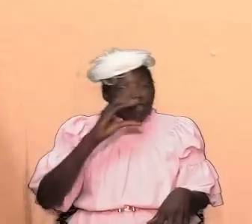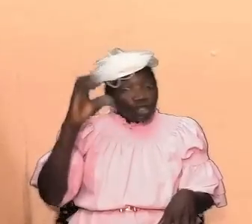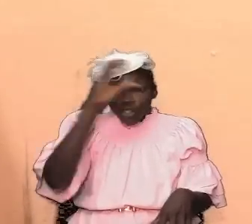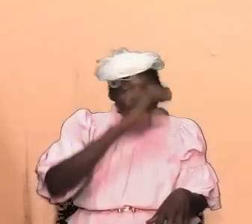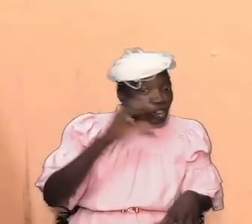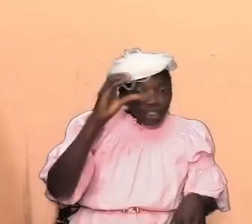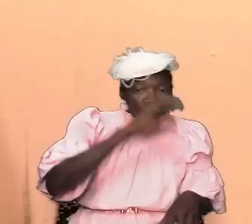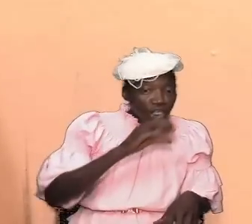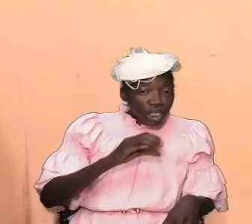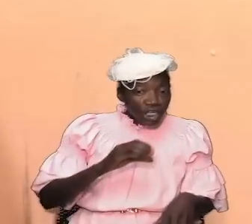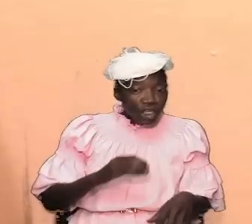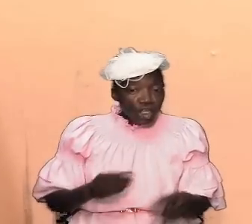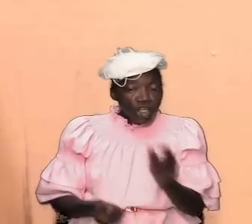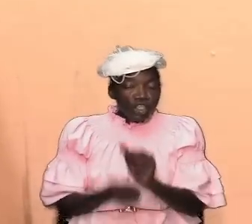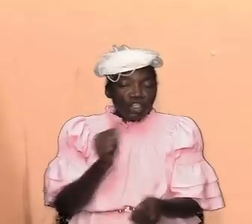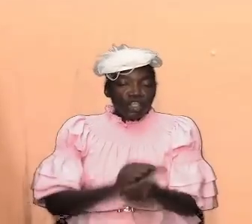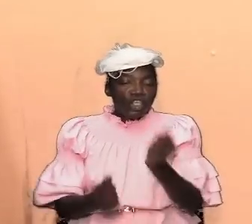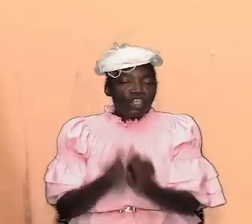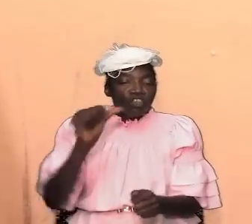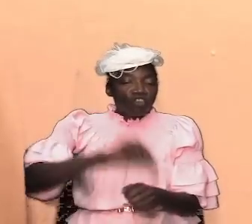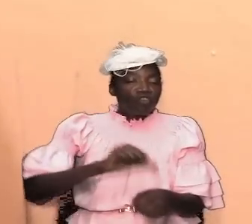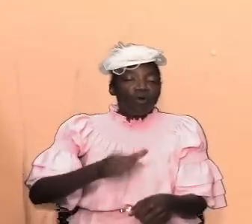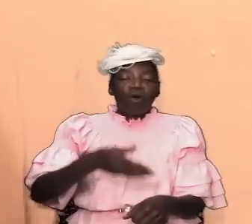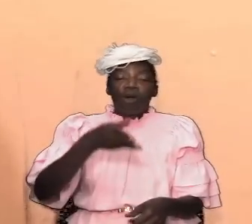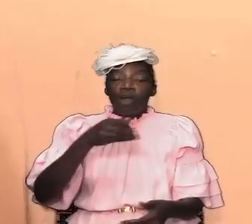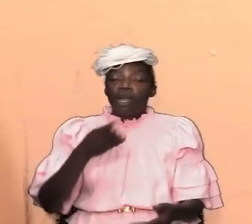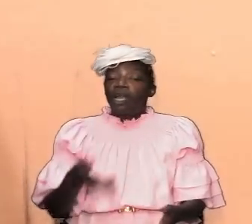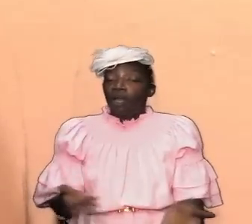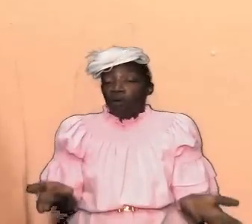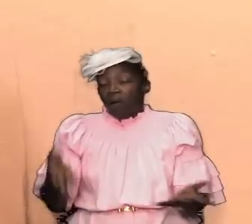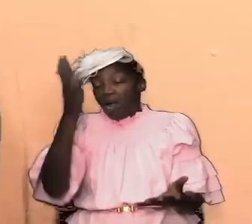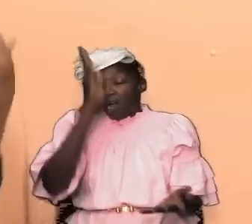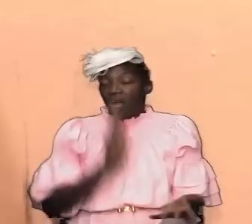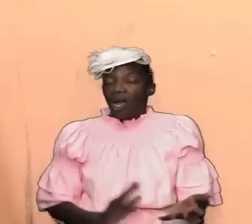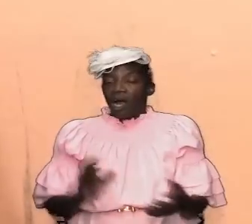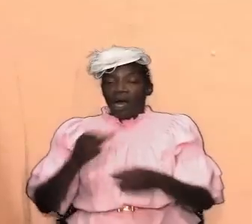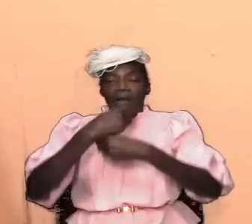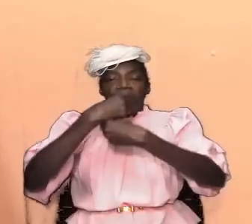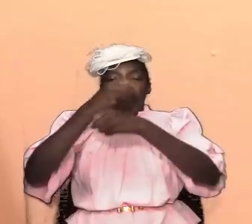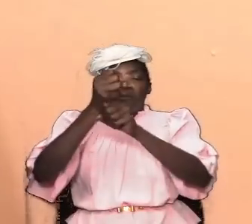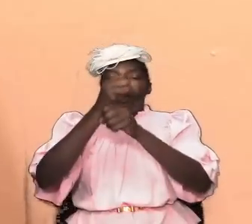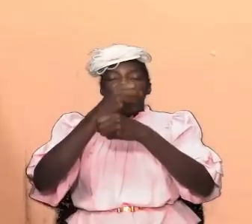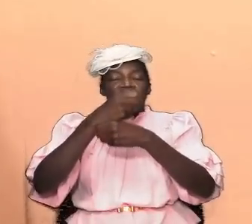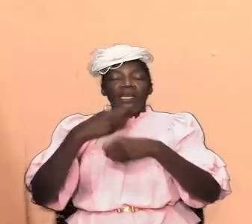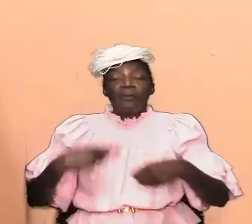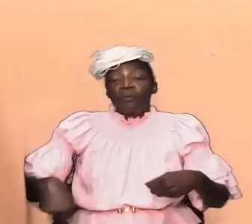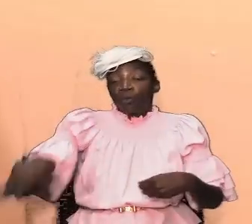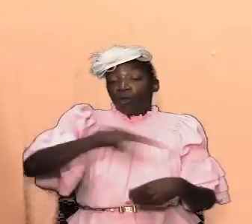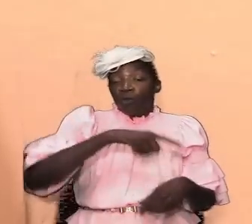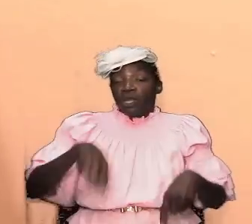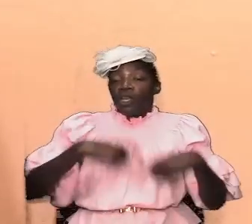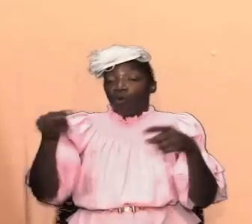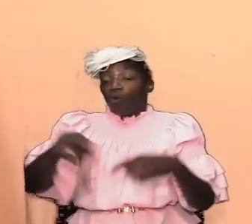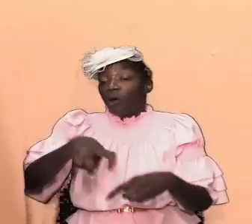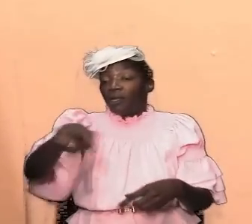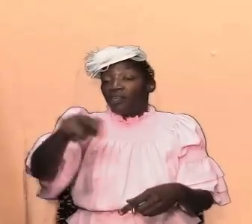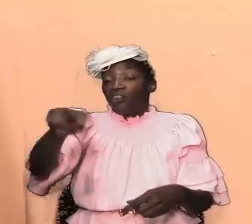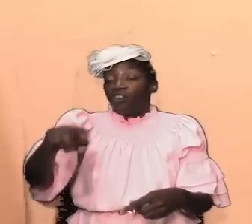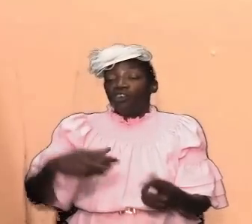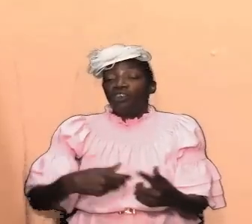that which god established and so we are going to go on a journey from the bible